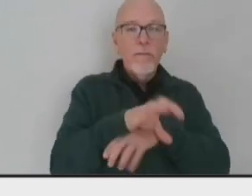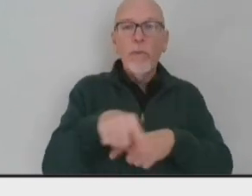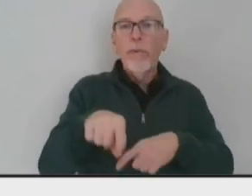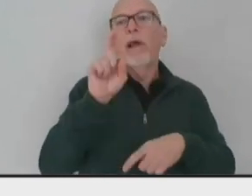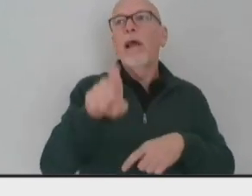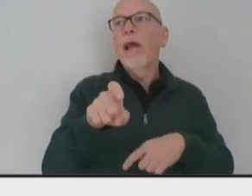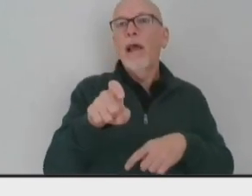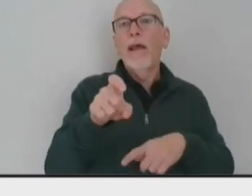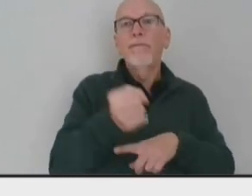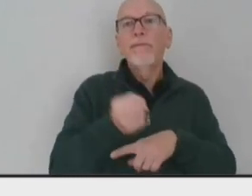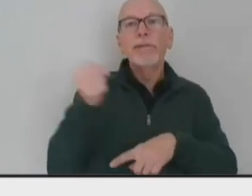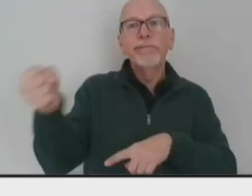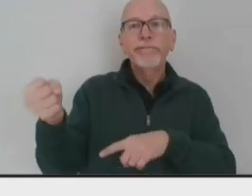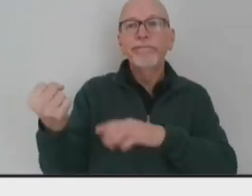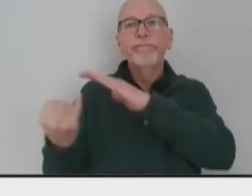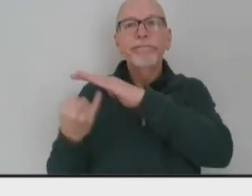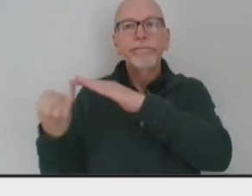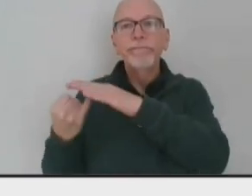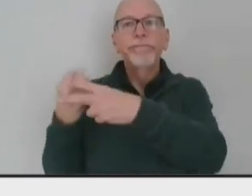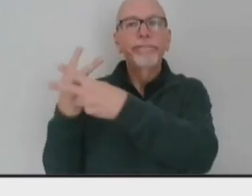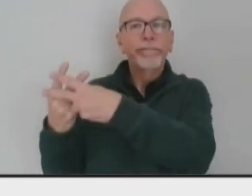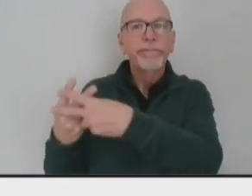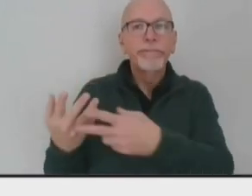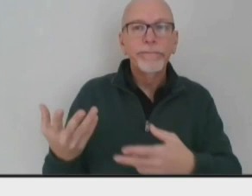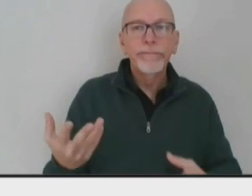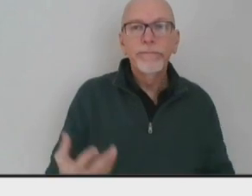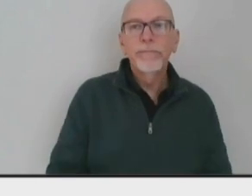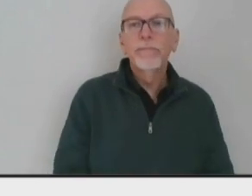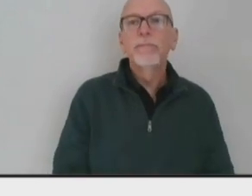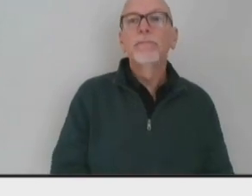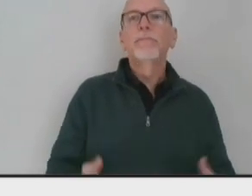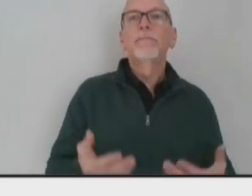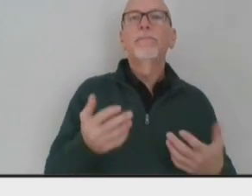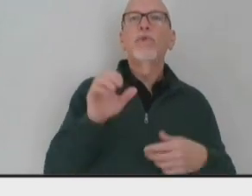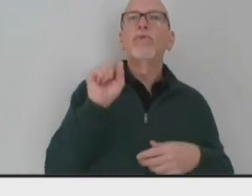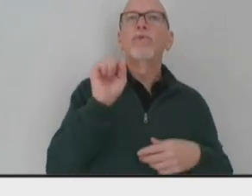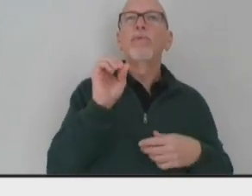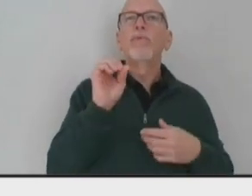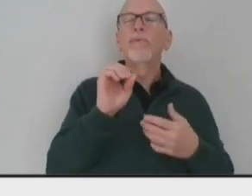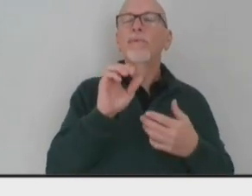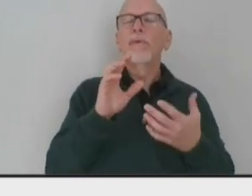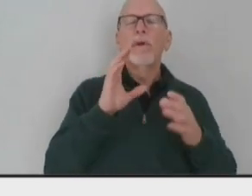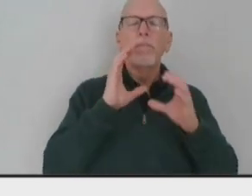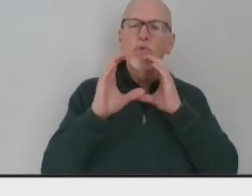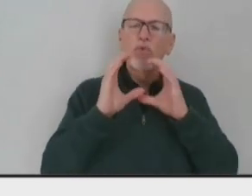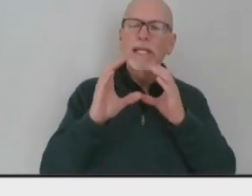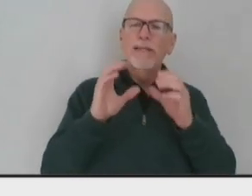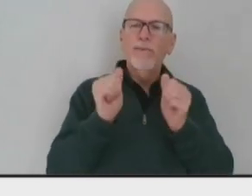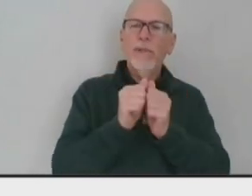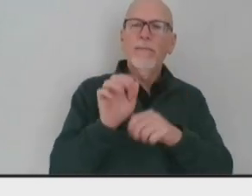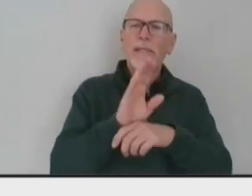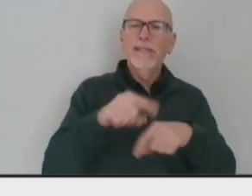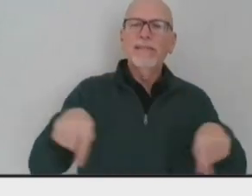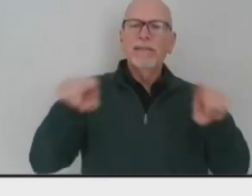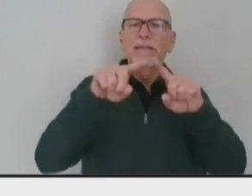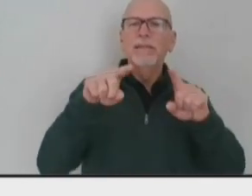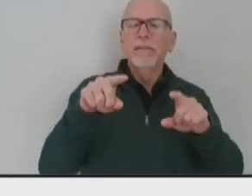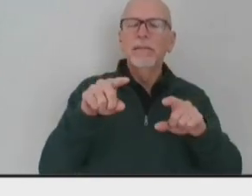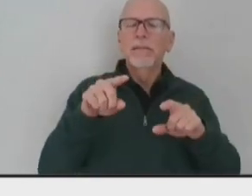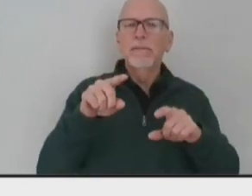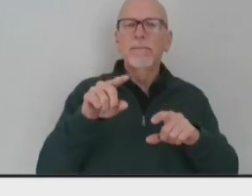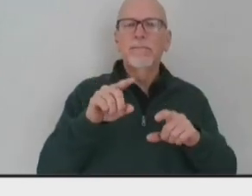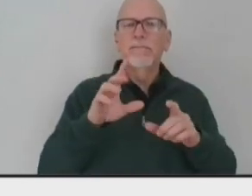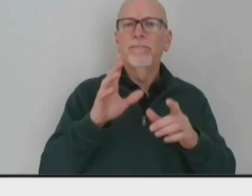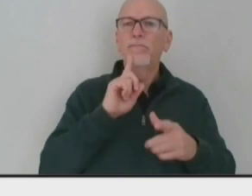or be quarantined. And so all the communication that's being done in our business community is not just